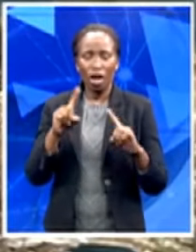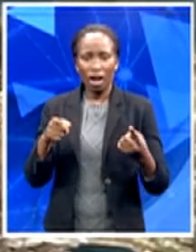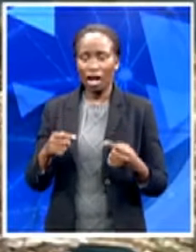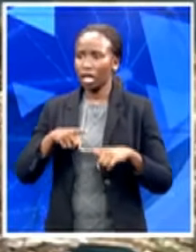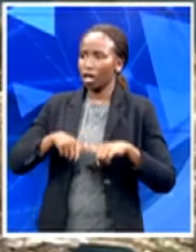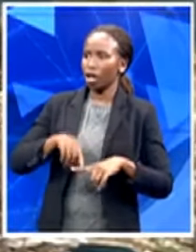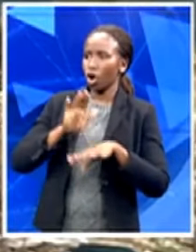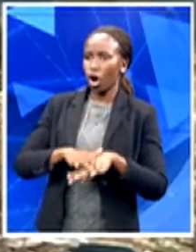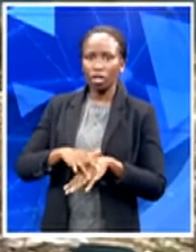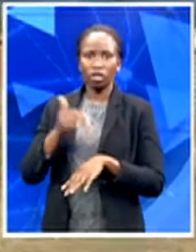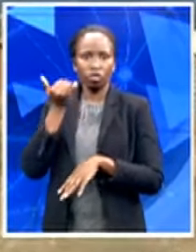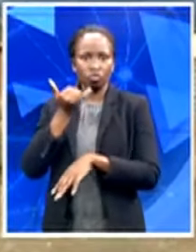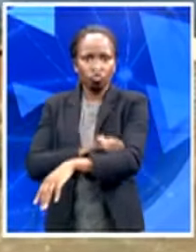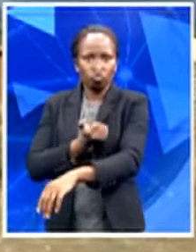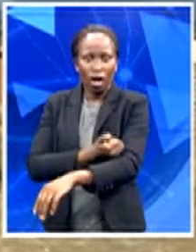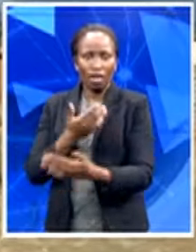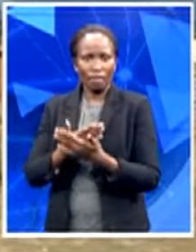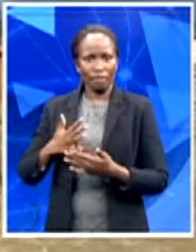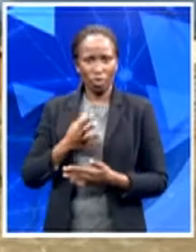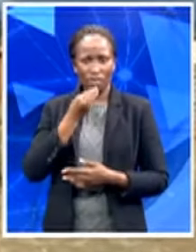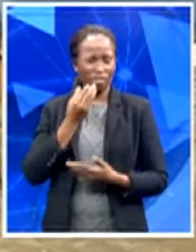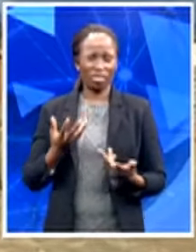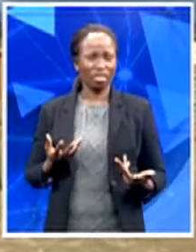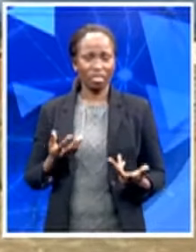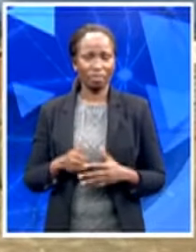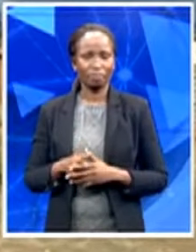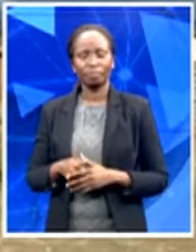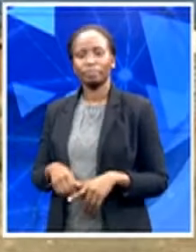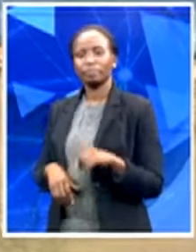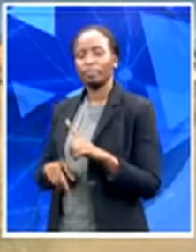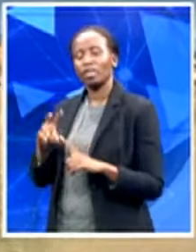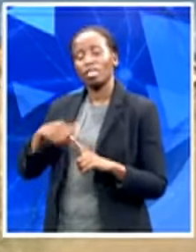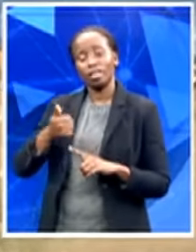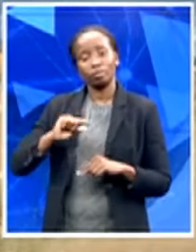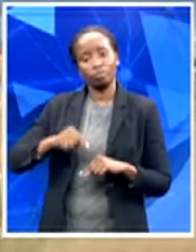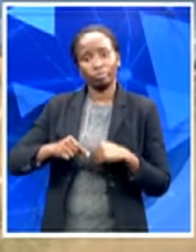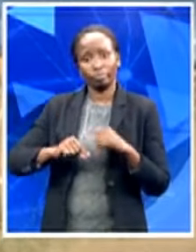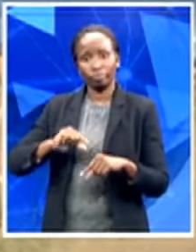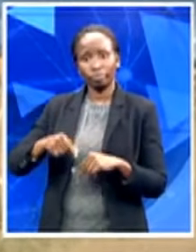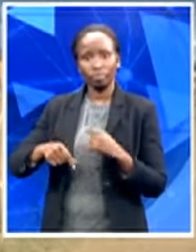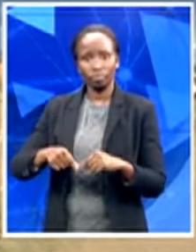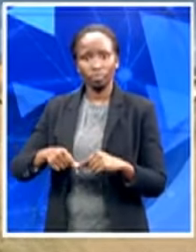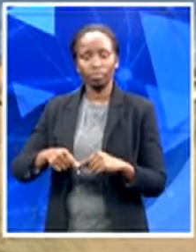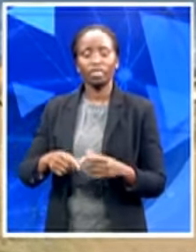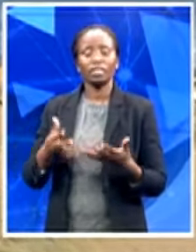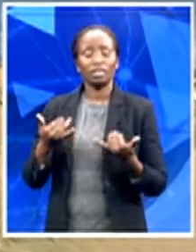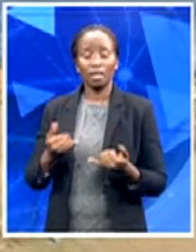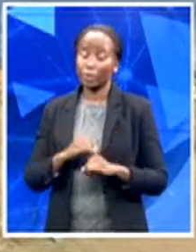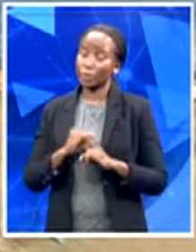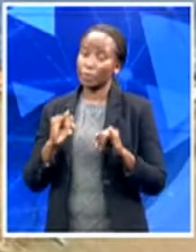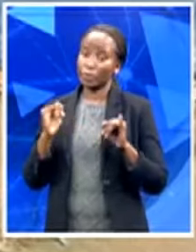The next generation are still blissfully unaware of the dire situation the people around them are in.